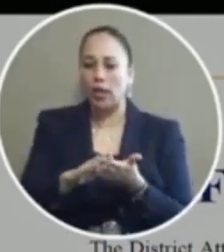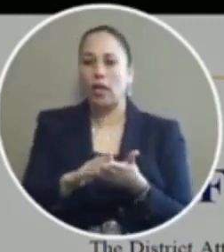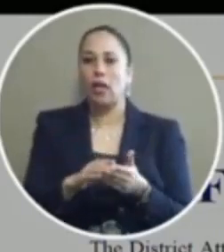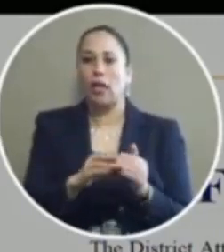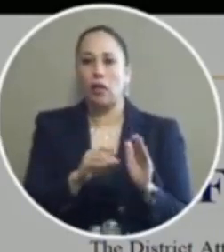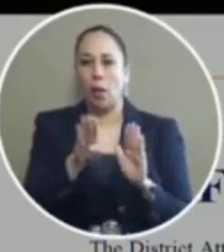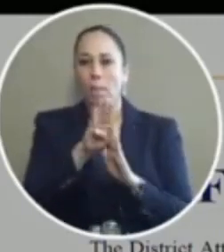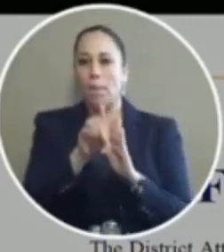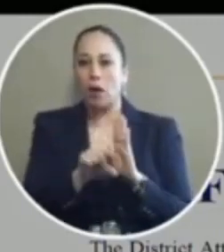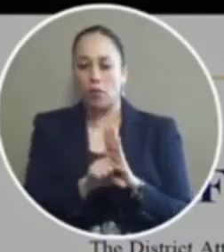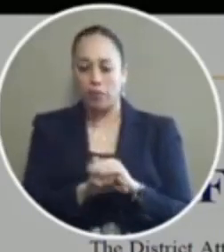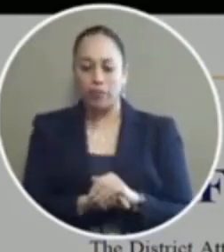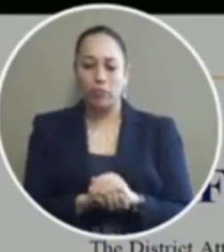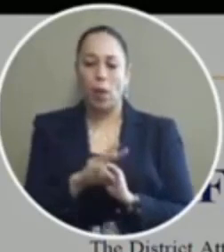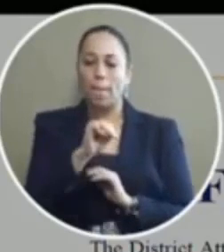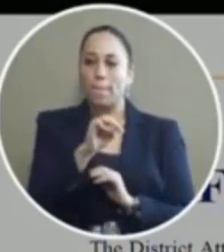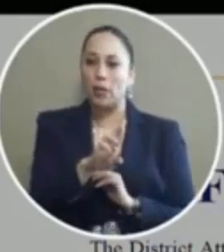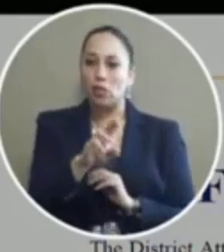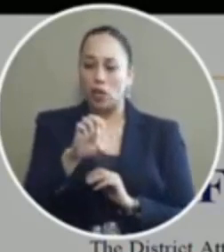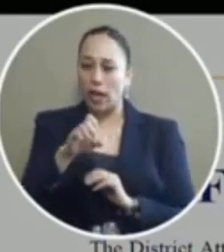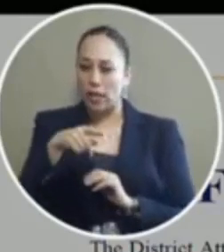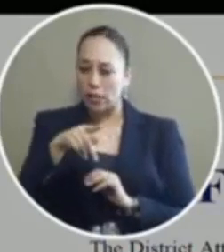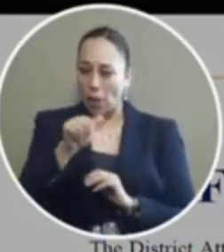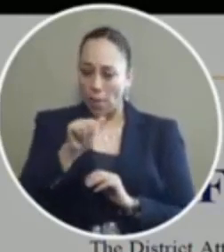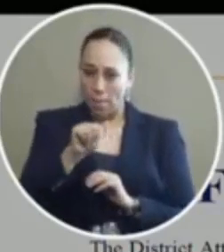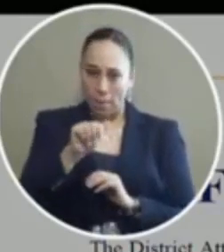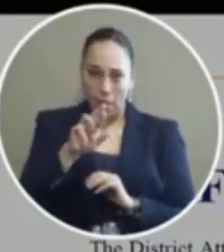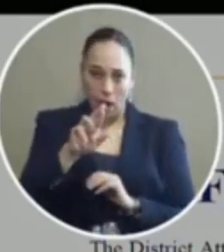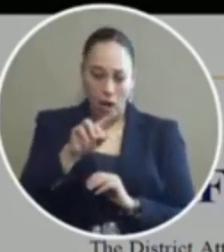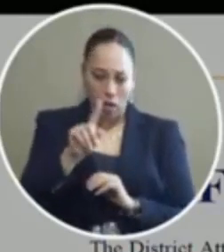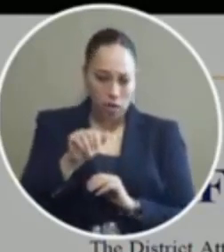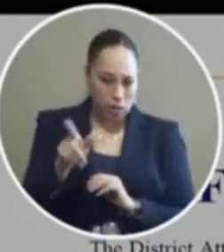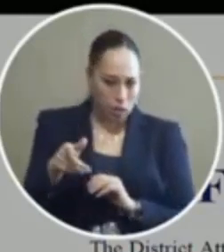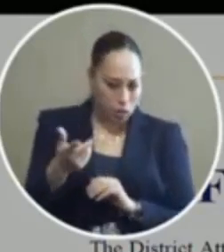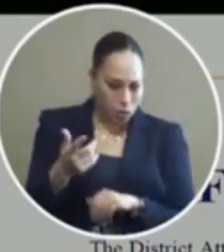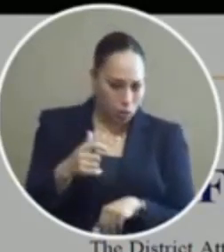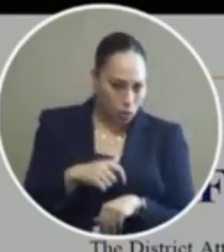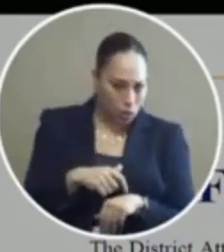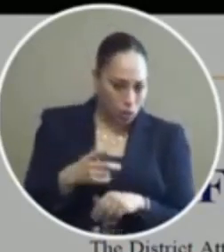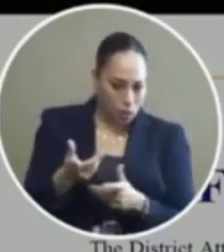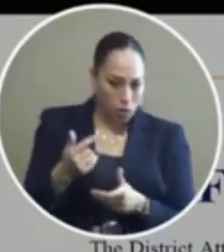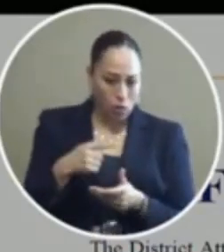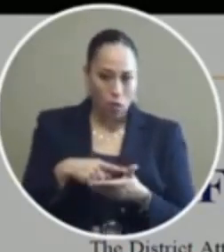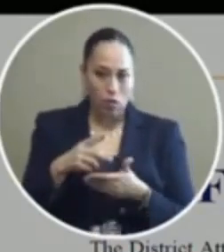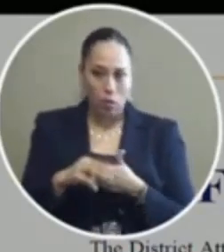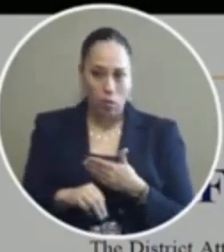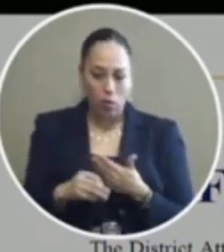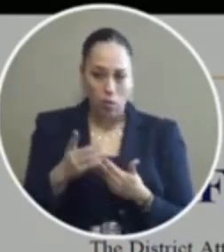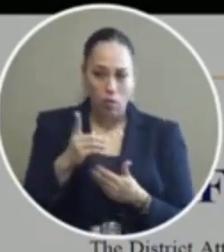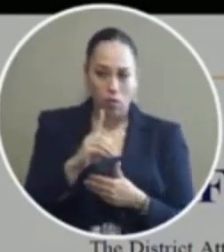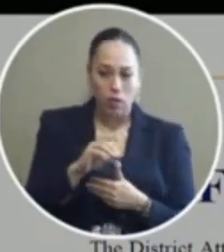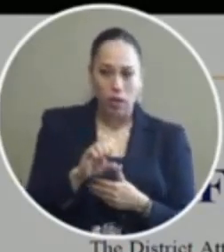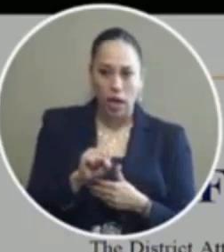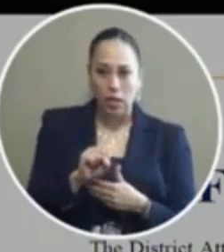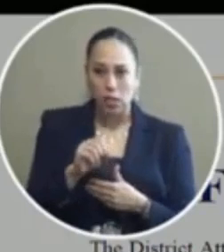mr. Esparza are you on right now if you can chime in on on the program through the DA's office